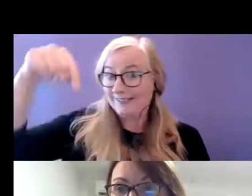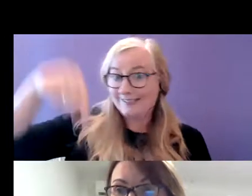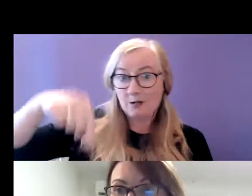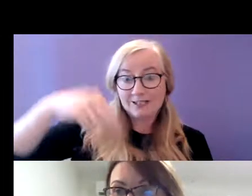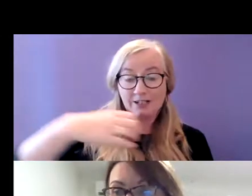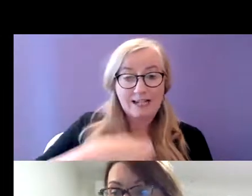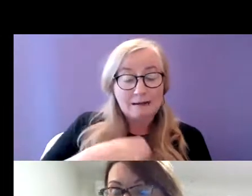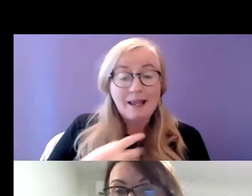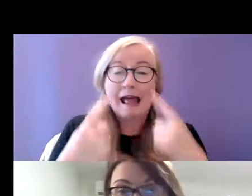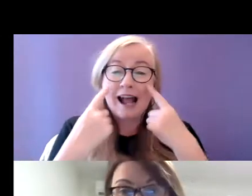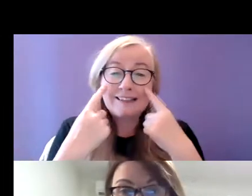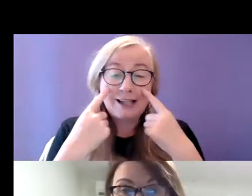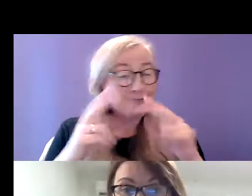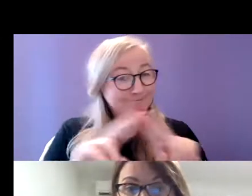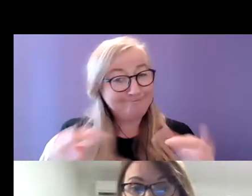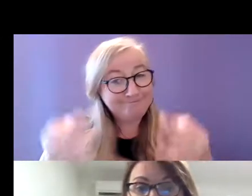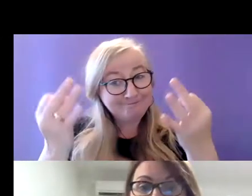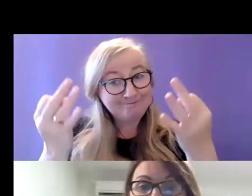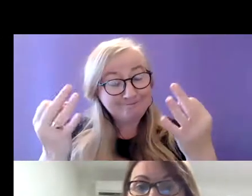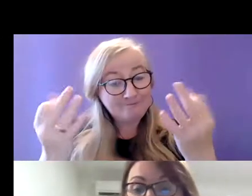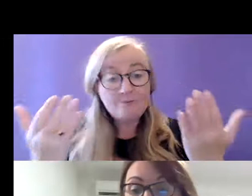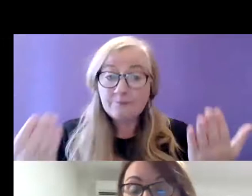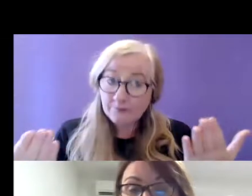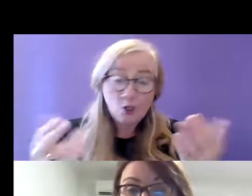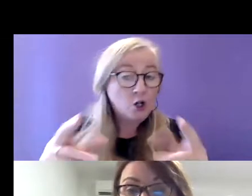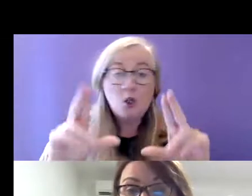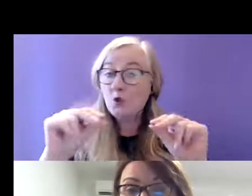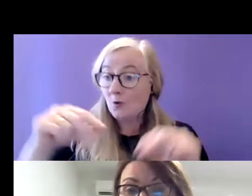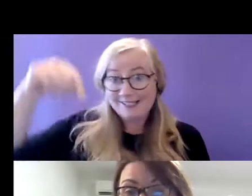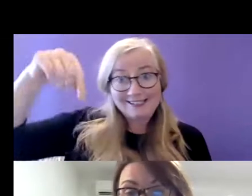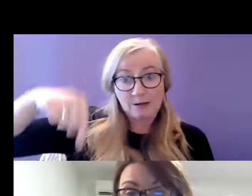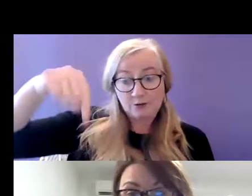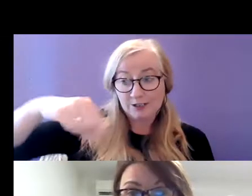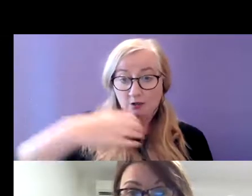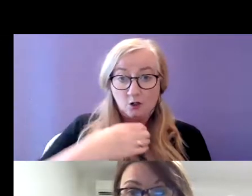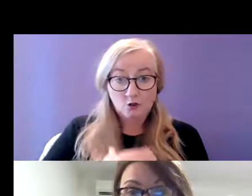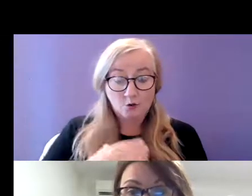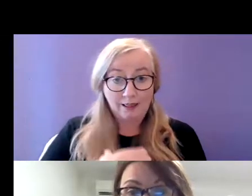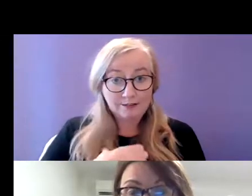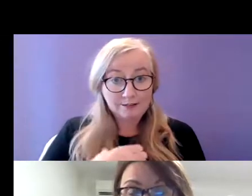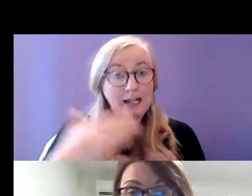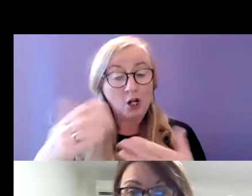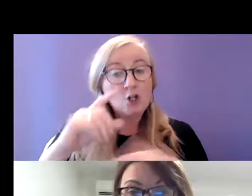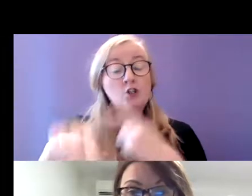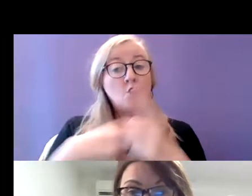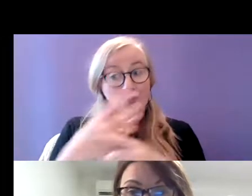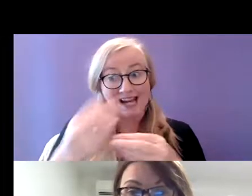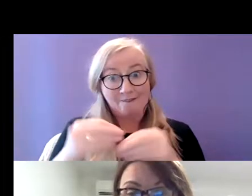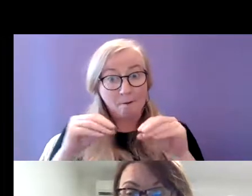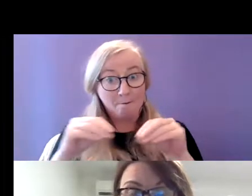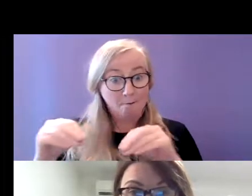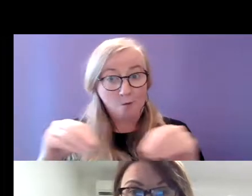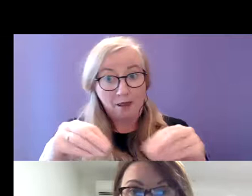Her eyesight isn't great. So there's no downstairs toilet and her daughter has mobility issues.